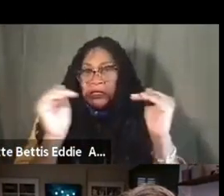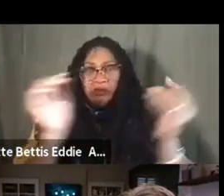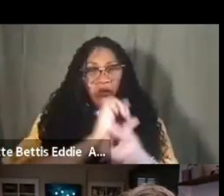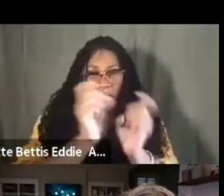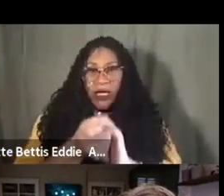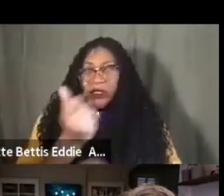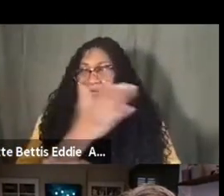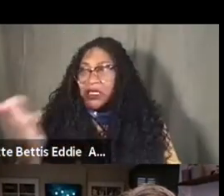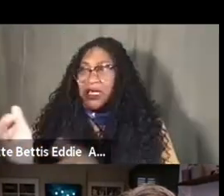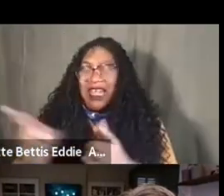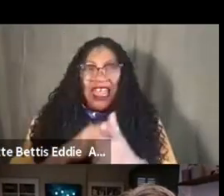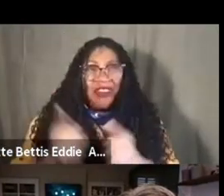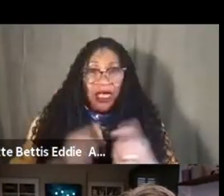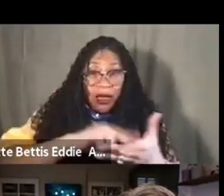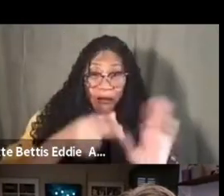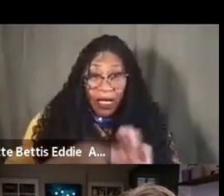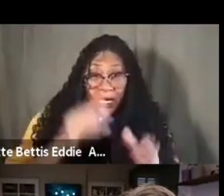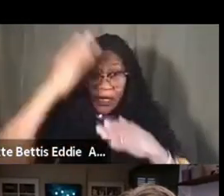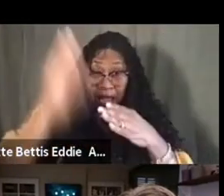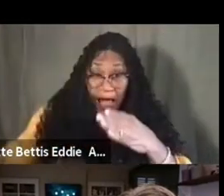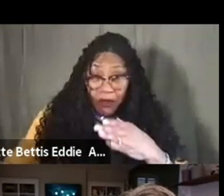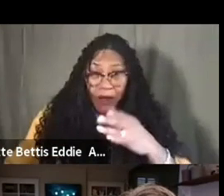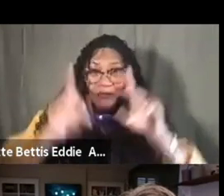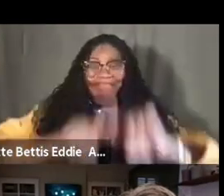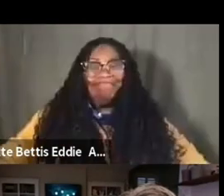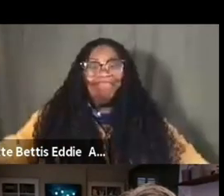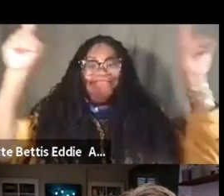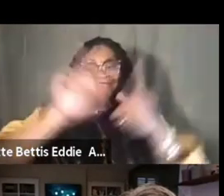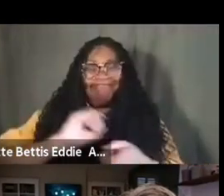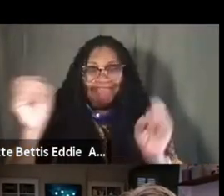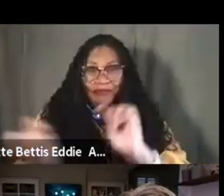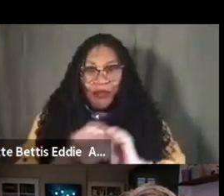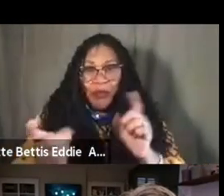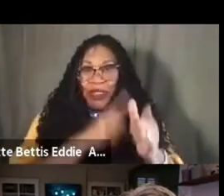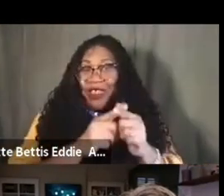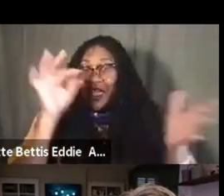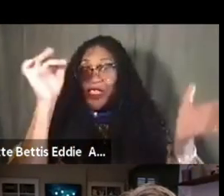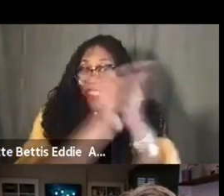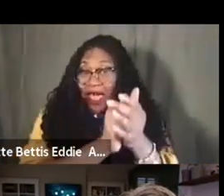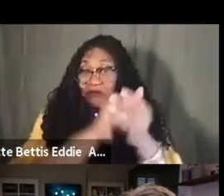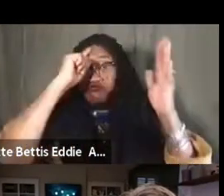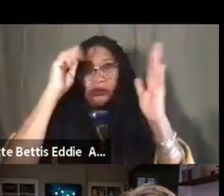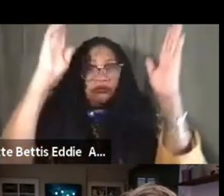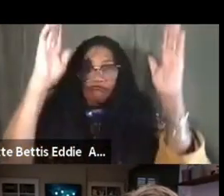then, and then actually change the outcome, you know, in, in a way that the institution did not necessarily expect.